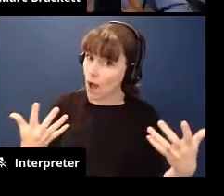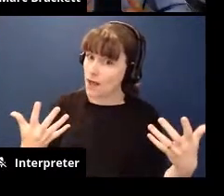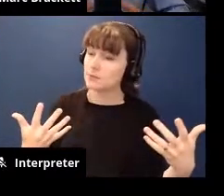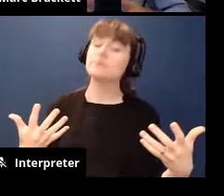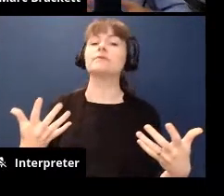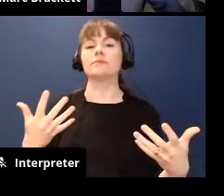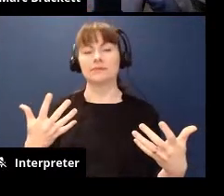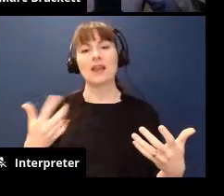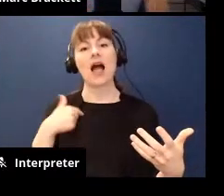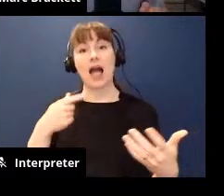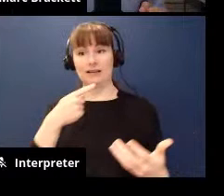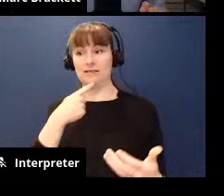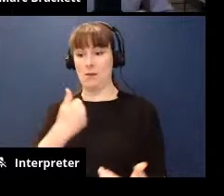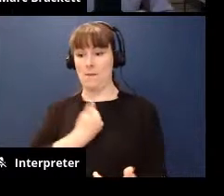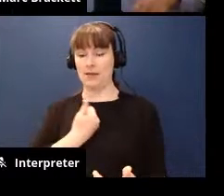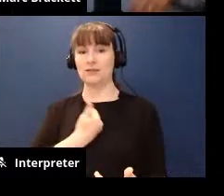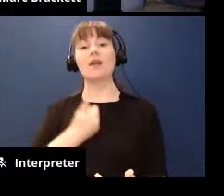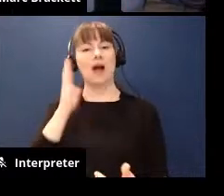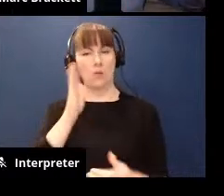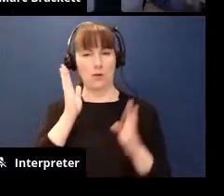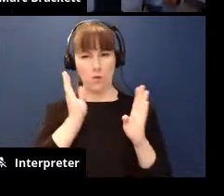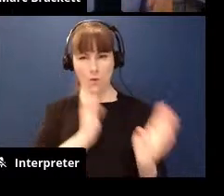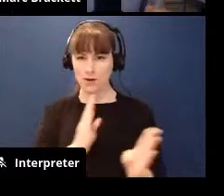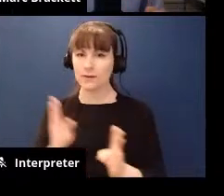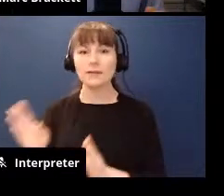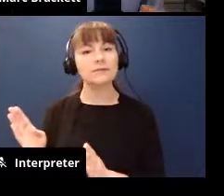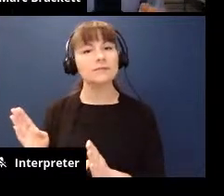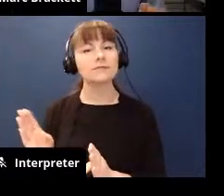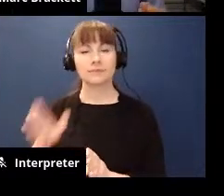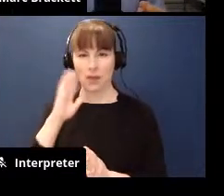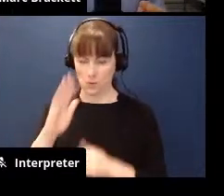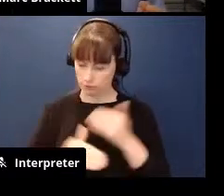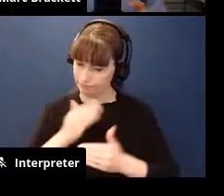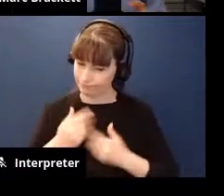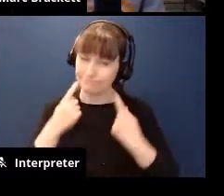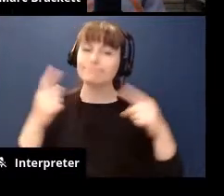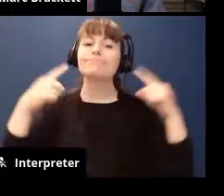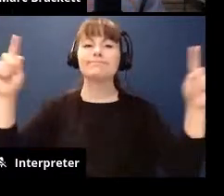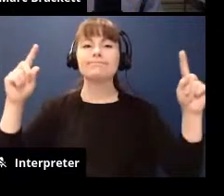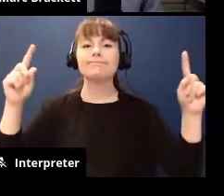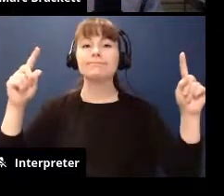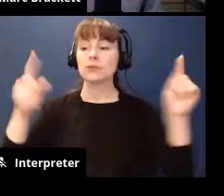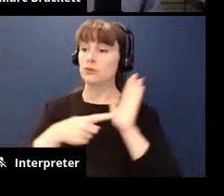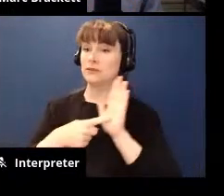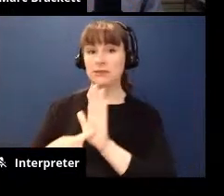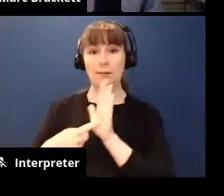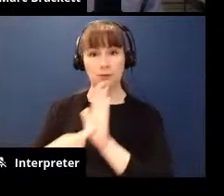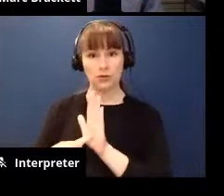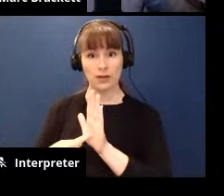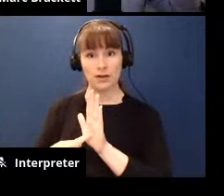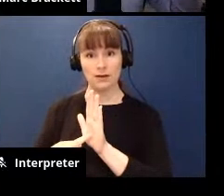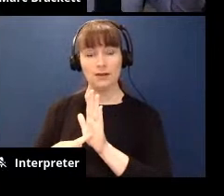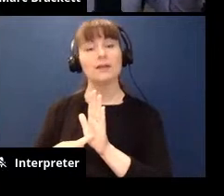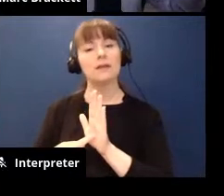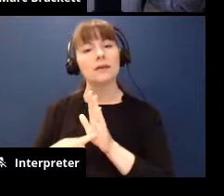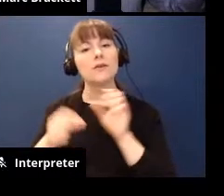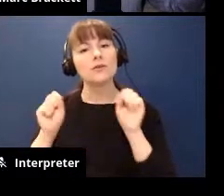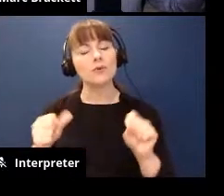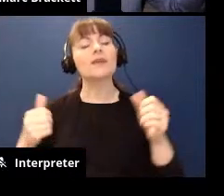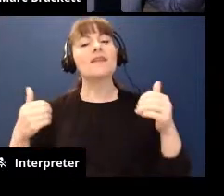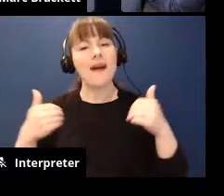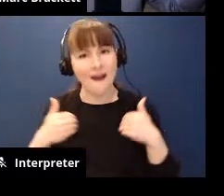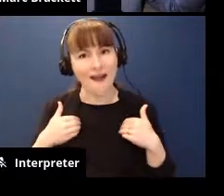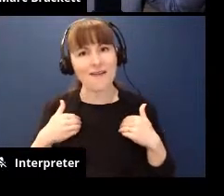saying to myself is you know what i'm going to be organized i'm going to get through this what you're demonstrating to your child is that you can have